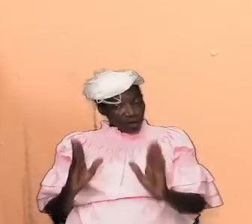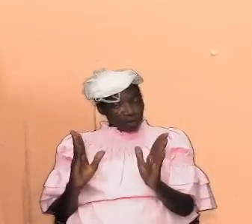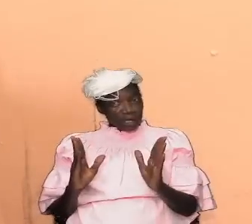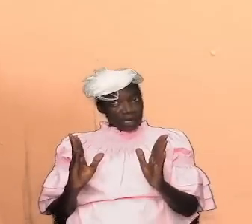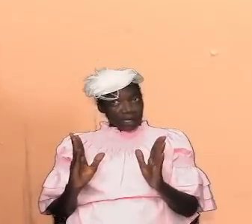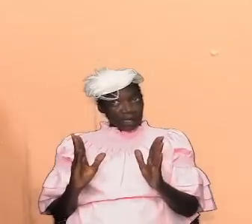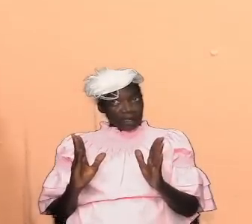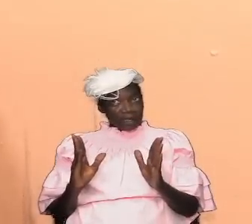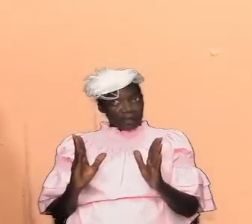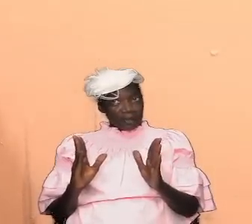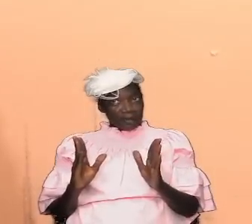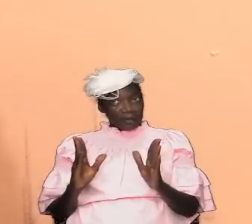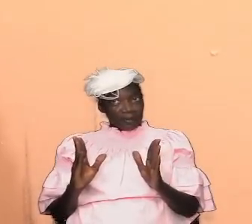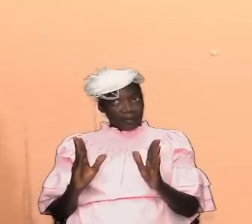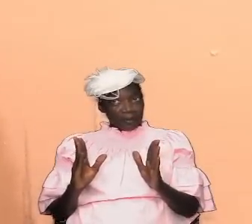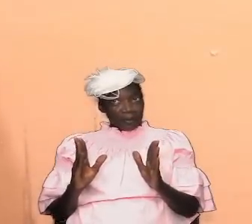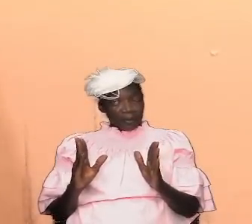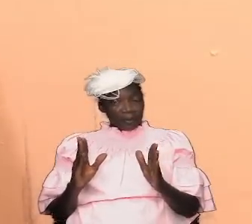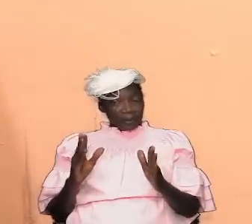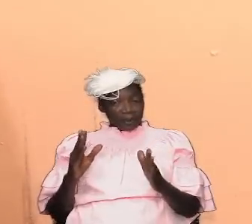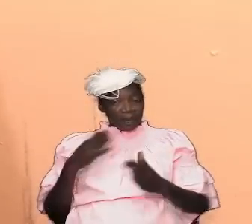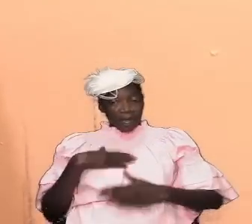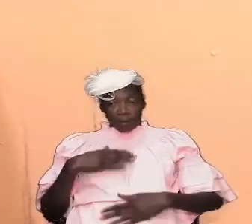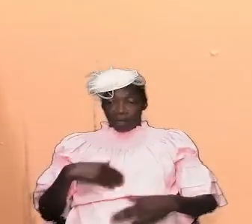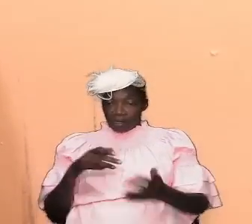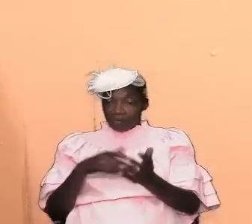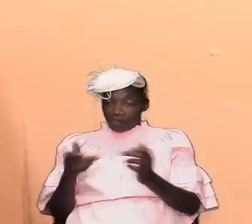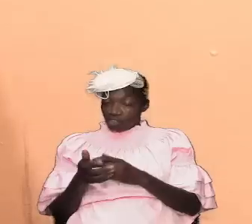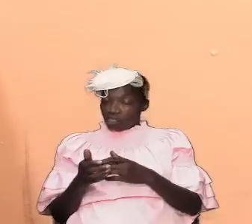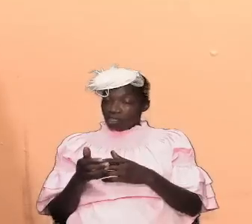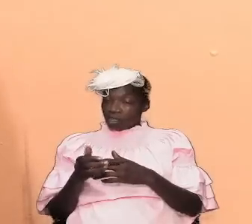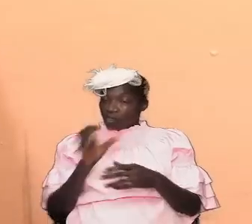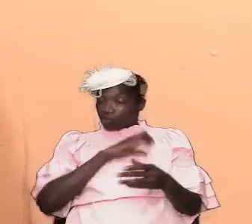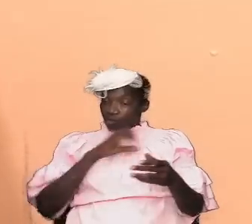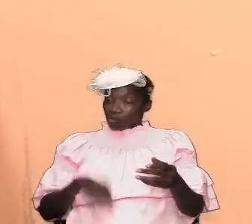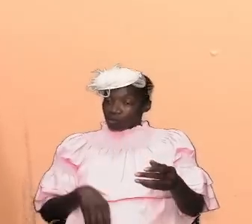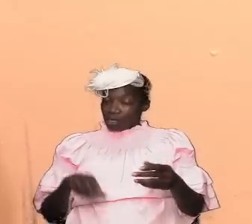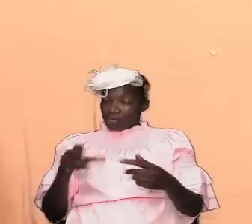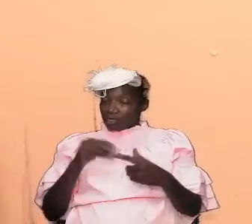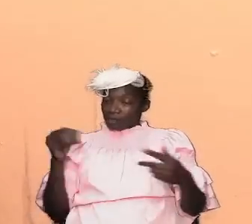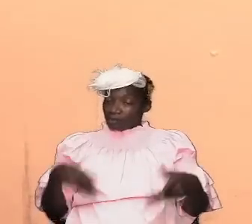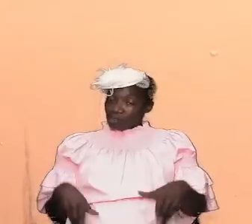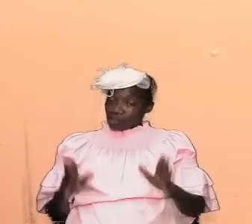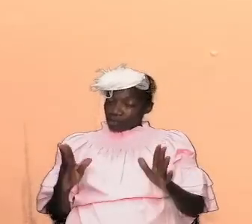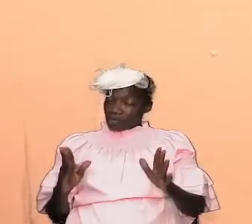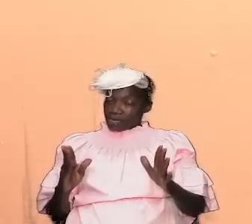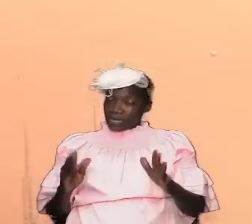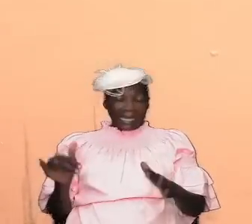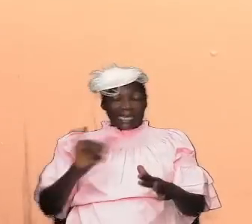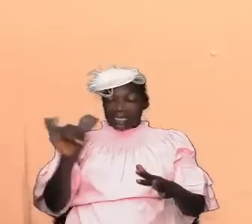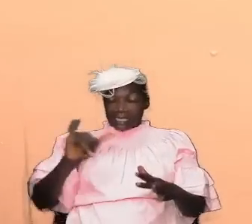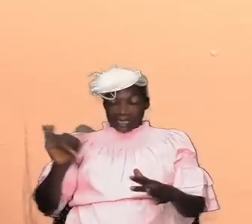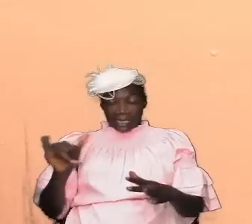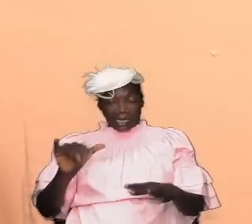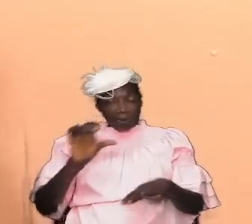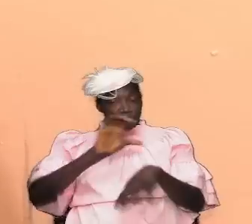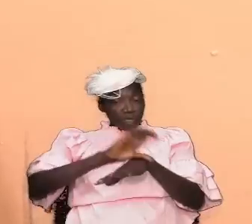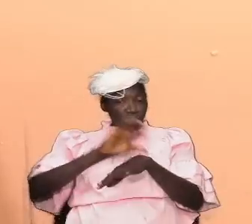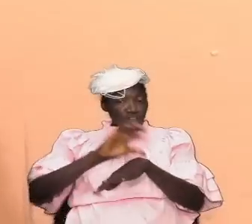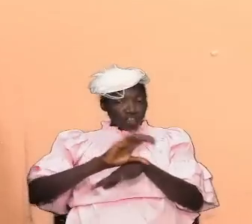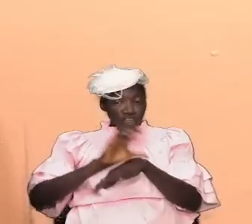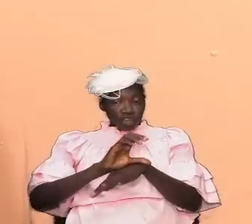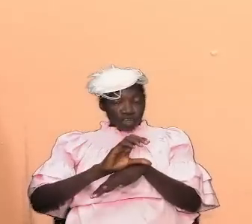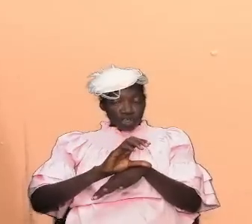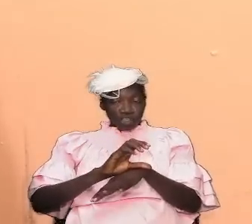we have to treat the body of jesus christ himself a certain way and in the same way we have to treat the church of jesus christ that we are